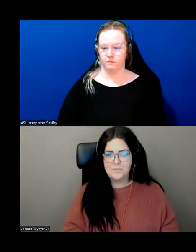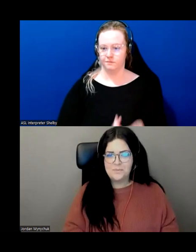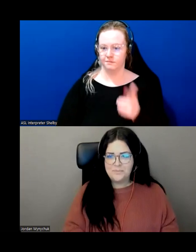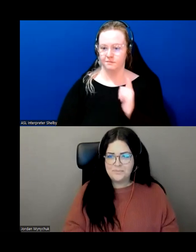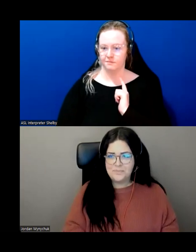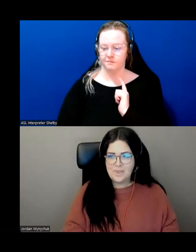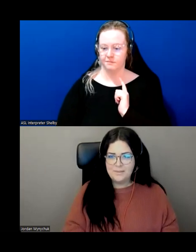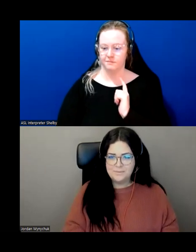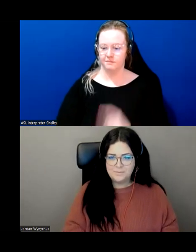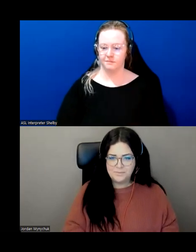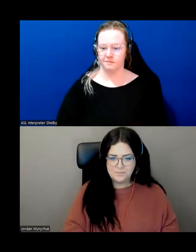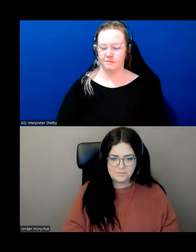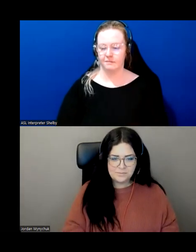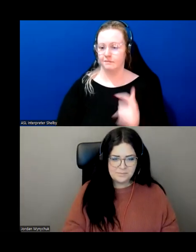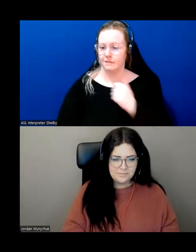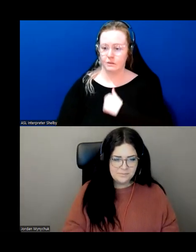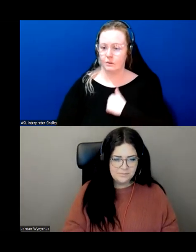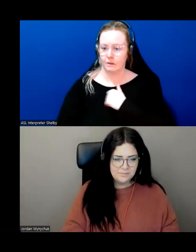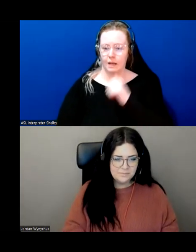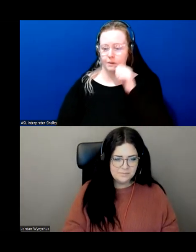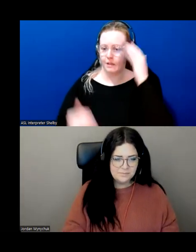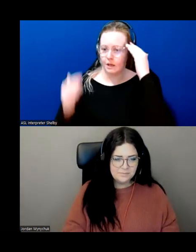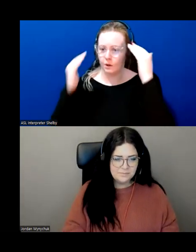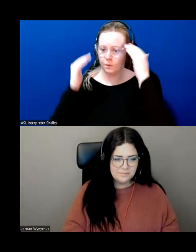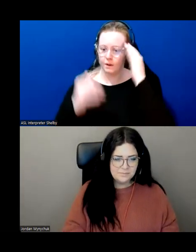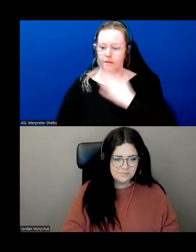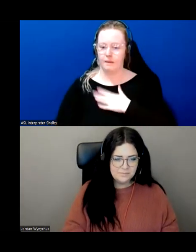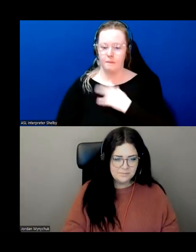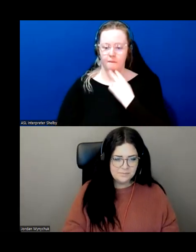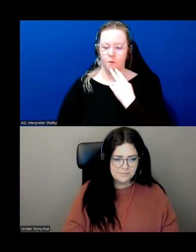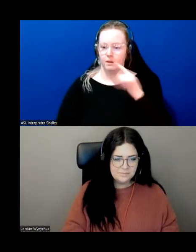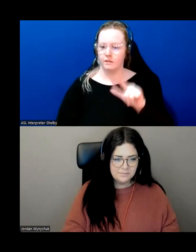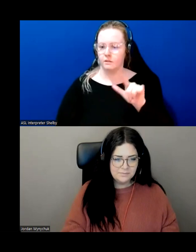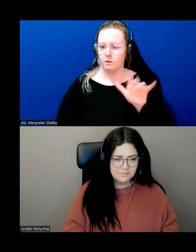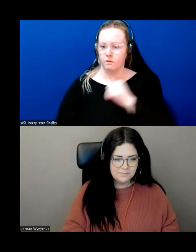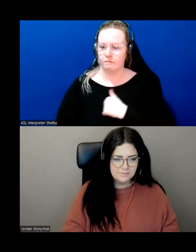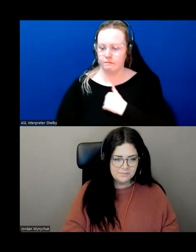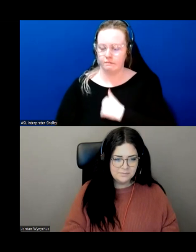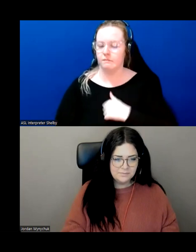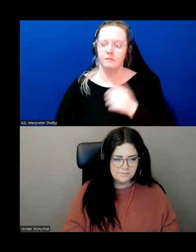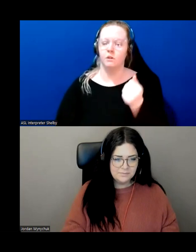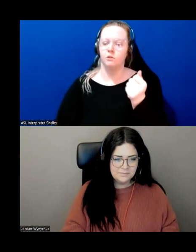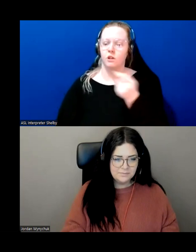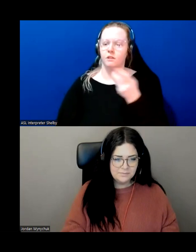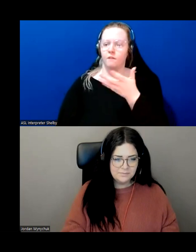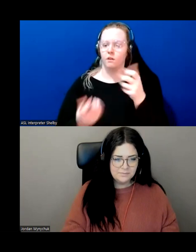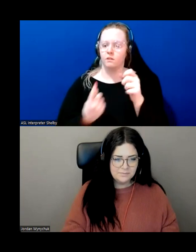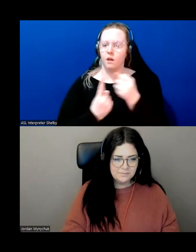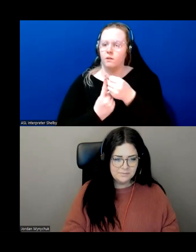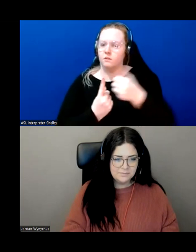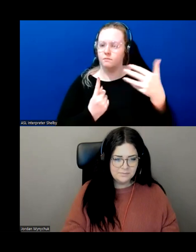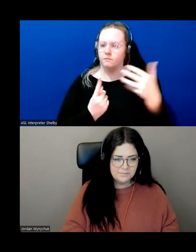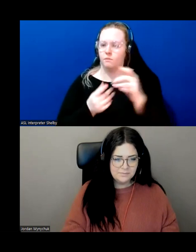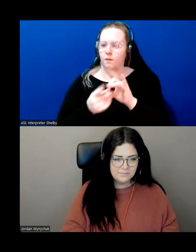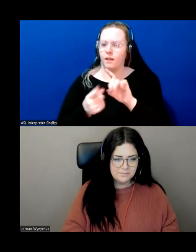um i just want to elaborate on a few things that we that alan mentioned